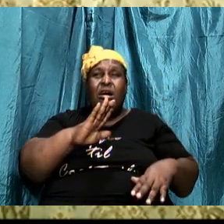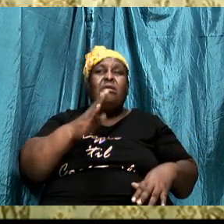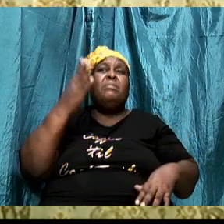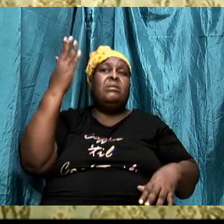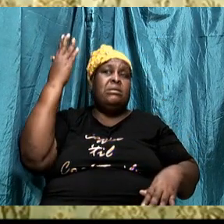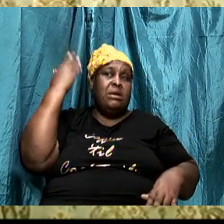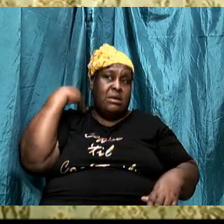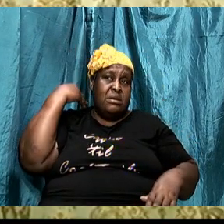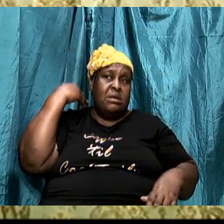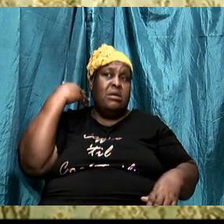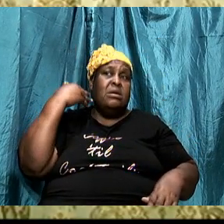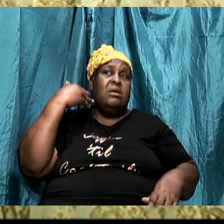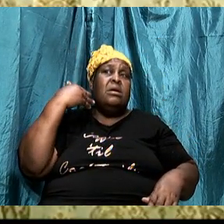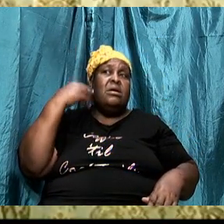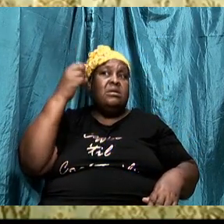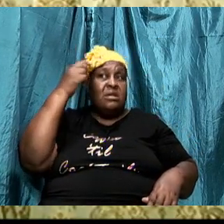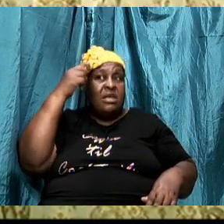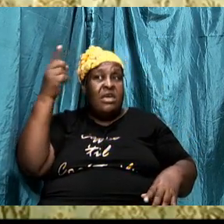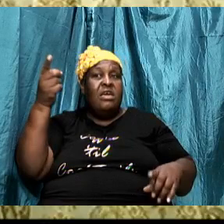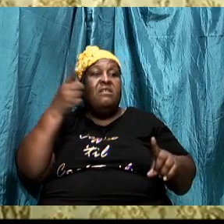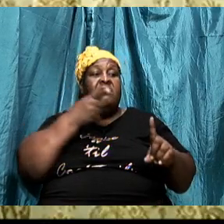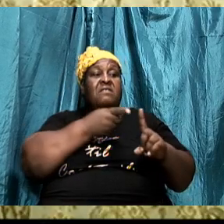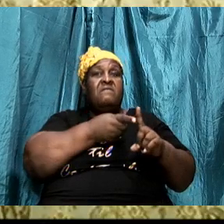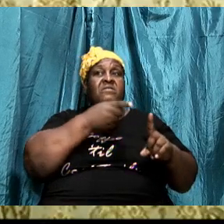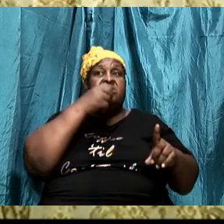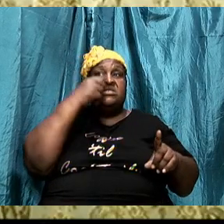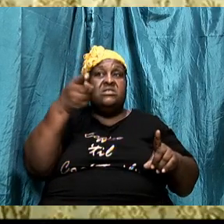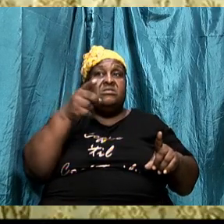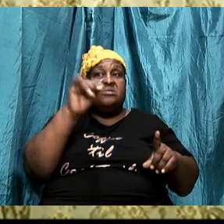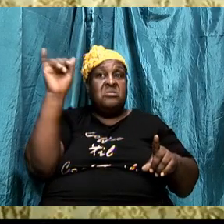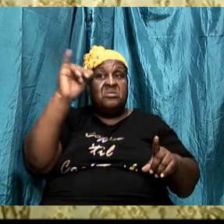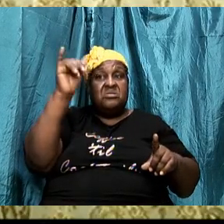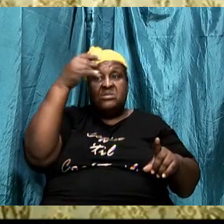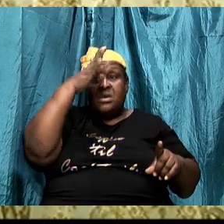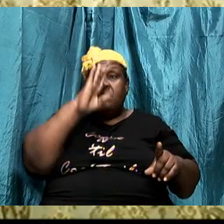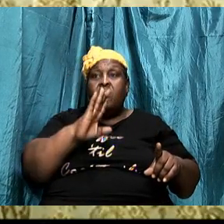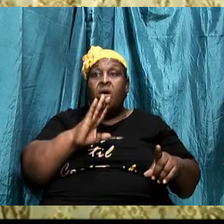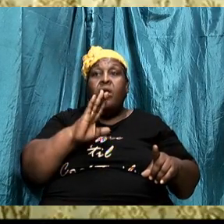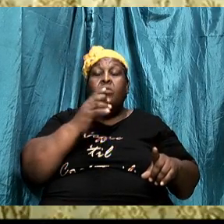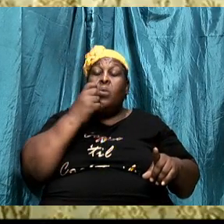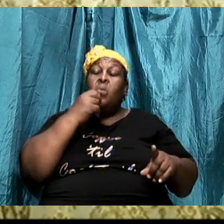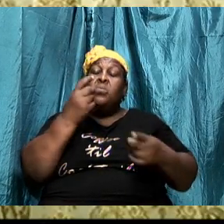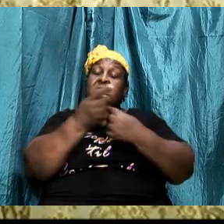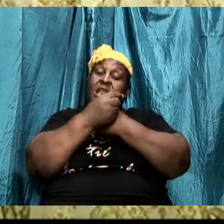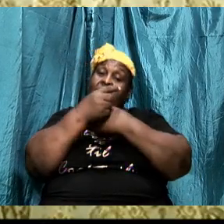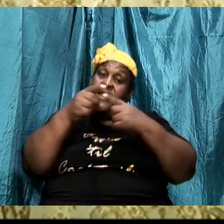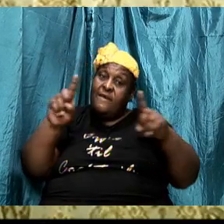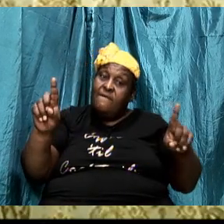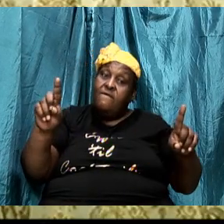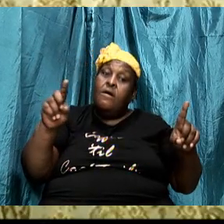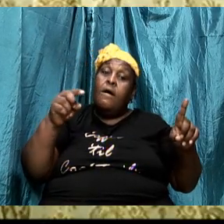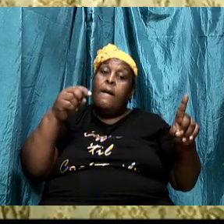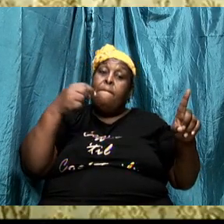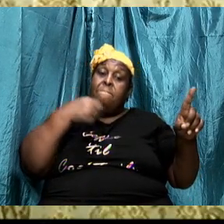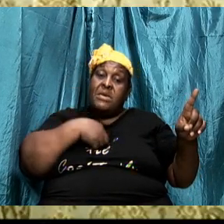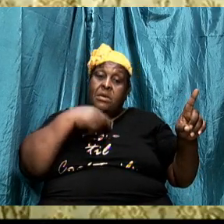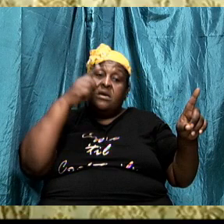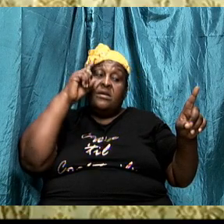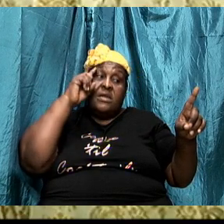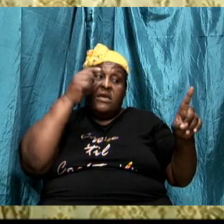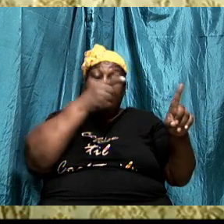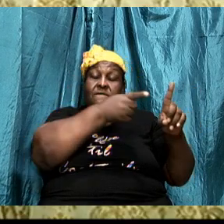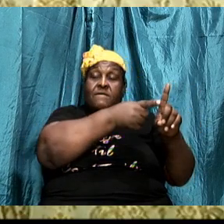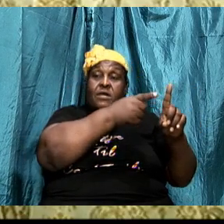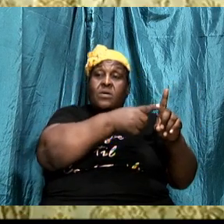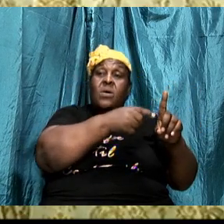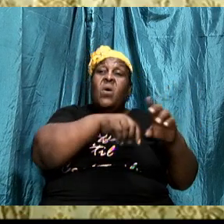same God that delivered me out of the lion, out of the bear, is the same God that is going